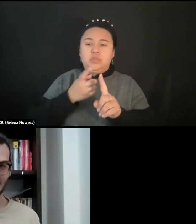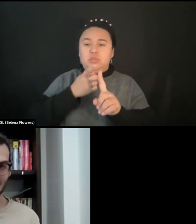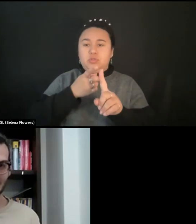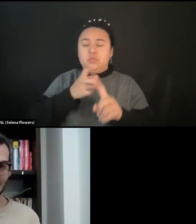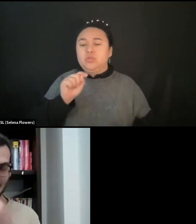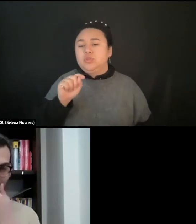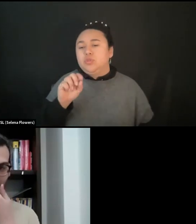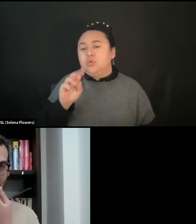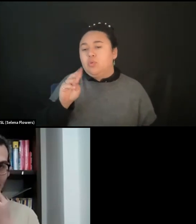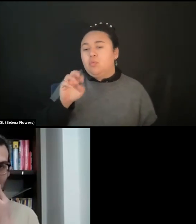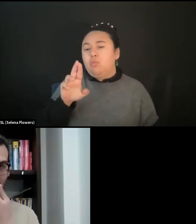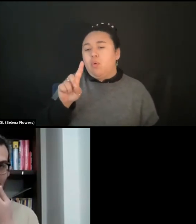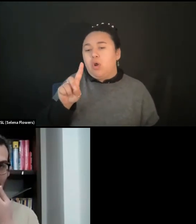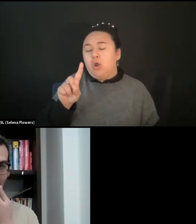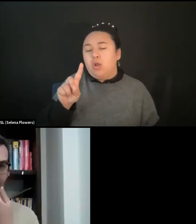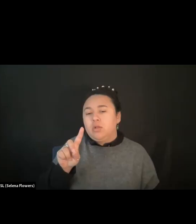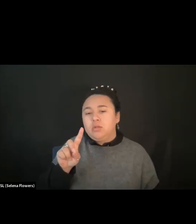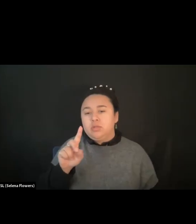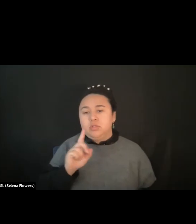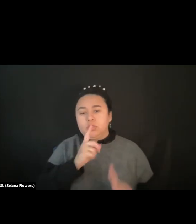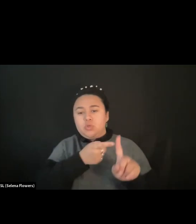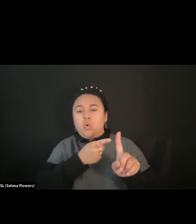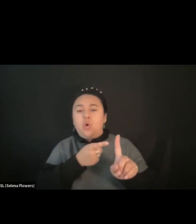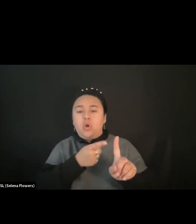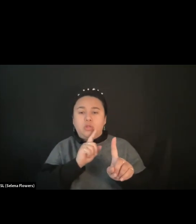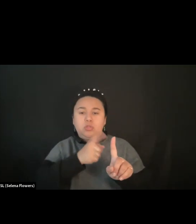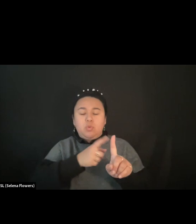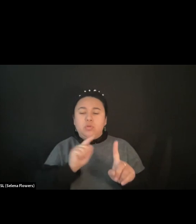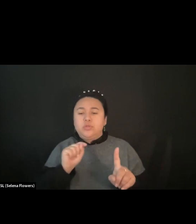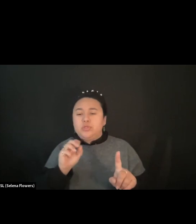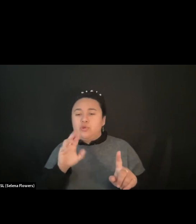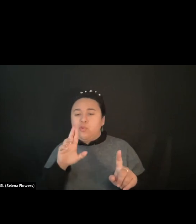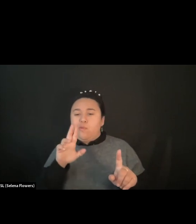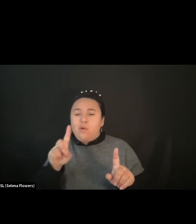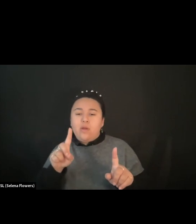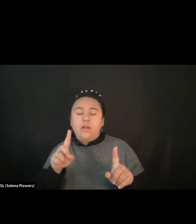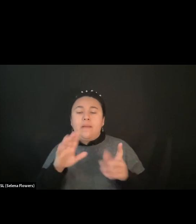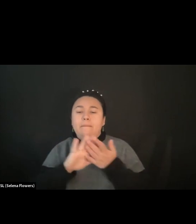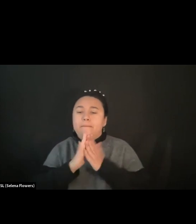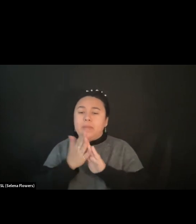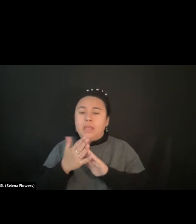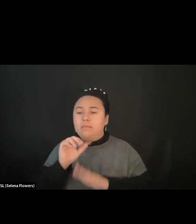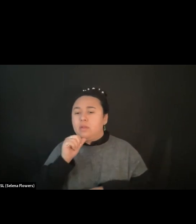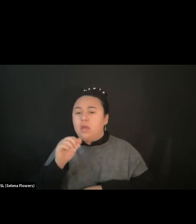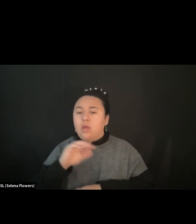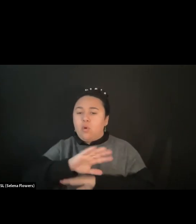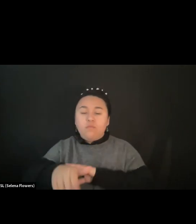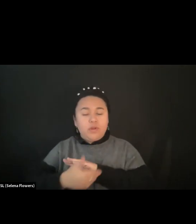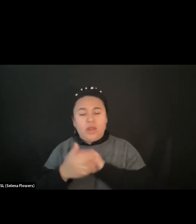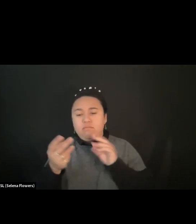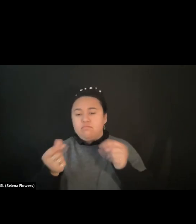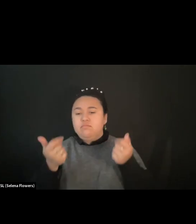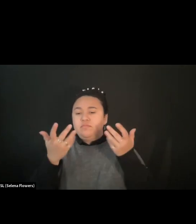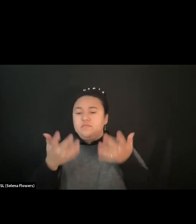becoming is not a one, you know, night process or thing. And